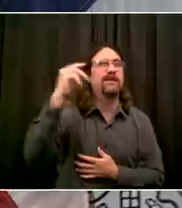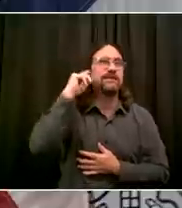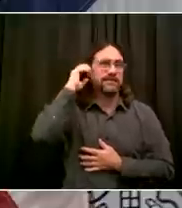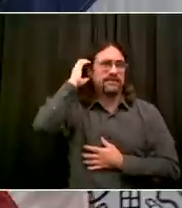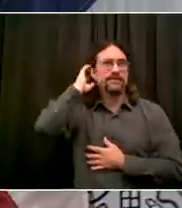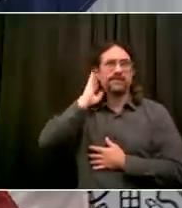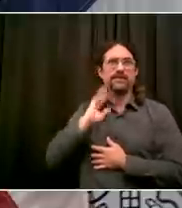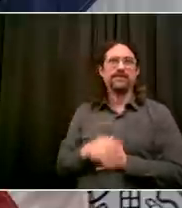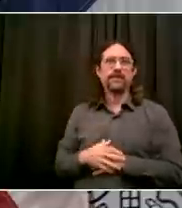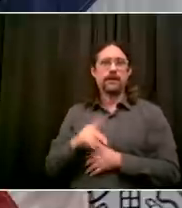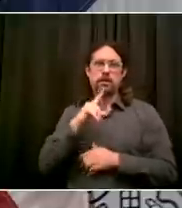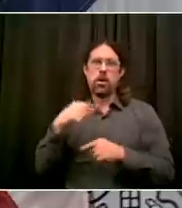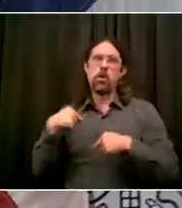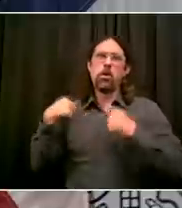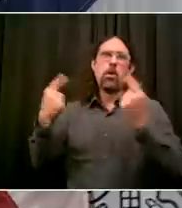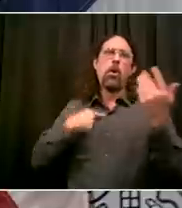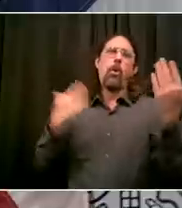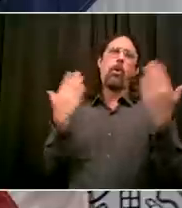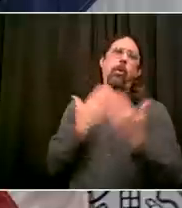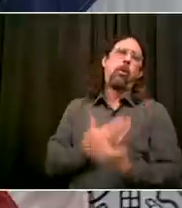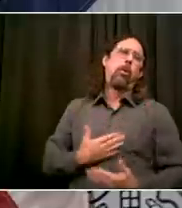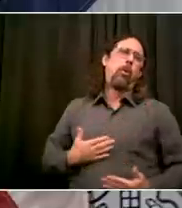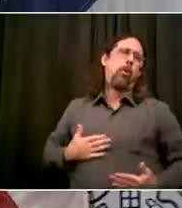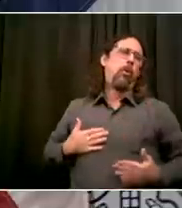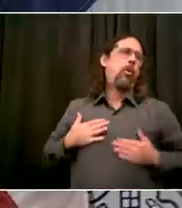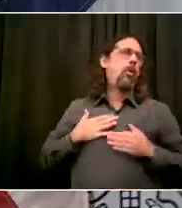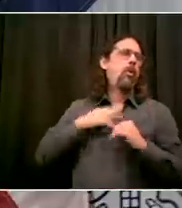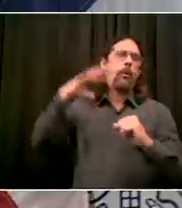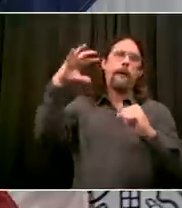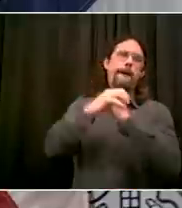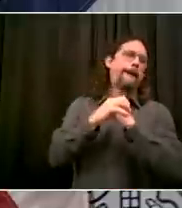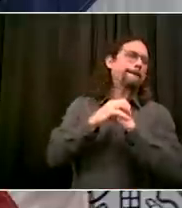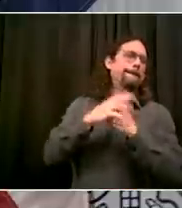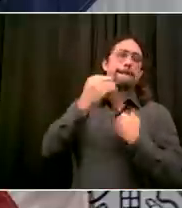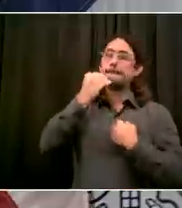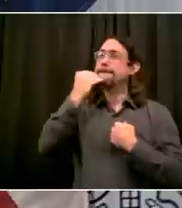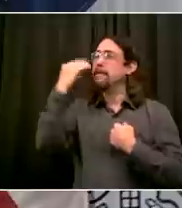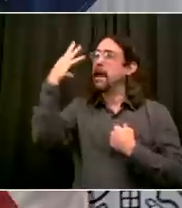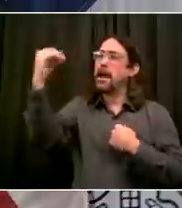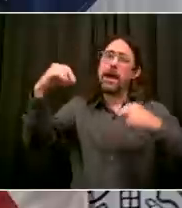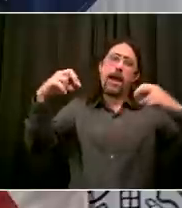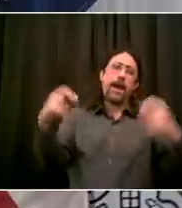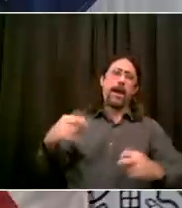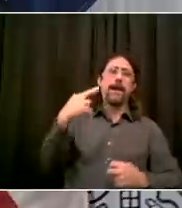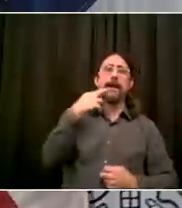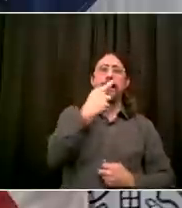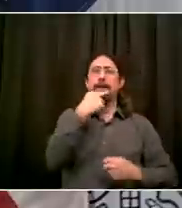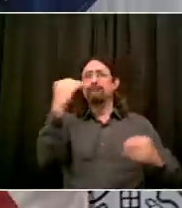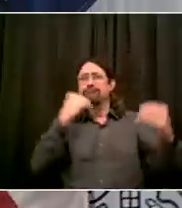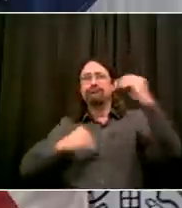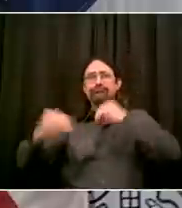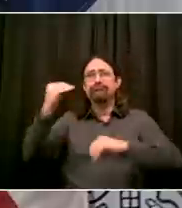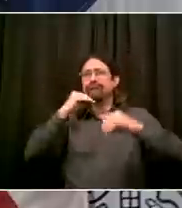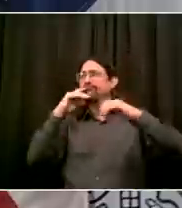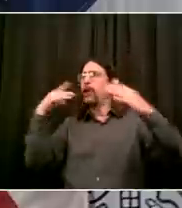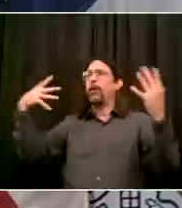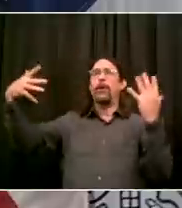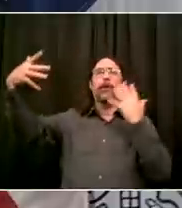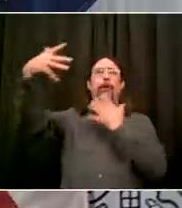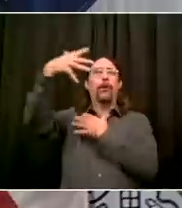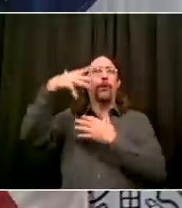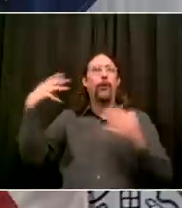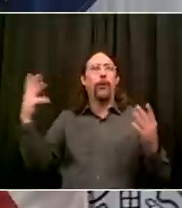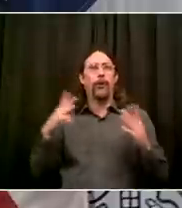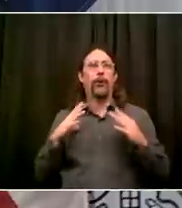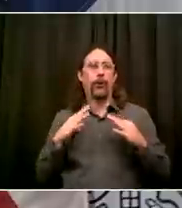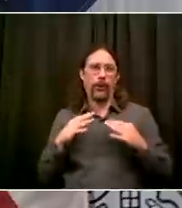And then, of course, shift to indoor when the outdoor isn't as prevalent because of the weather. So, important thing, and